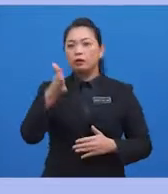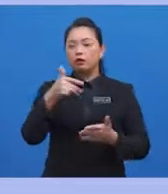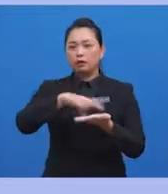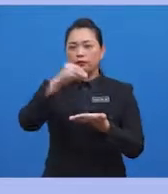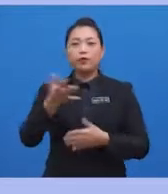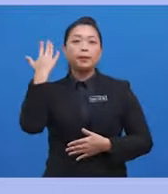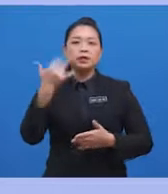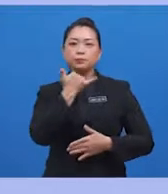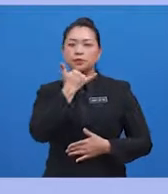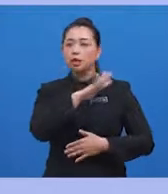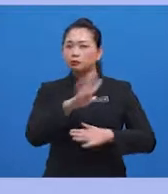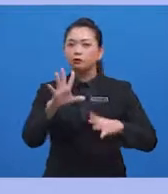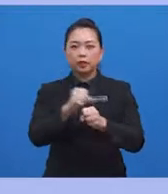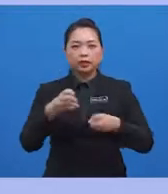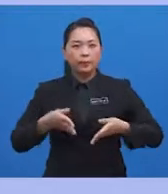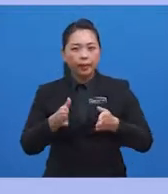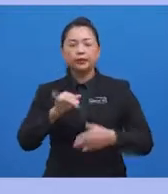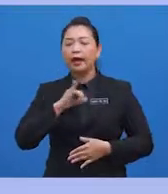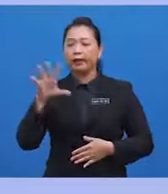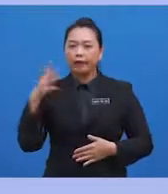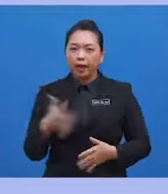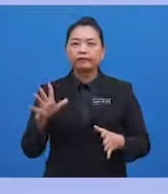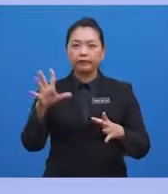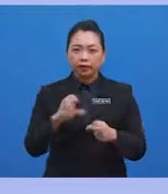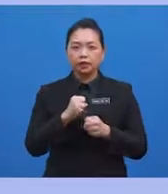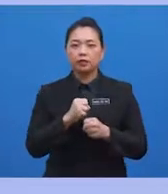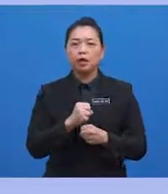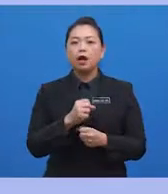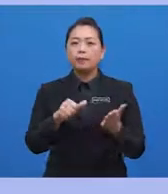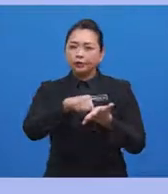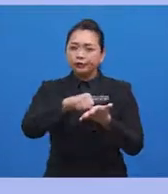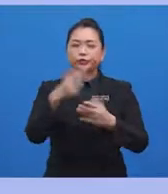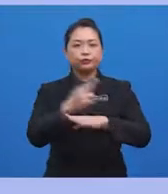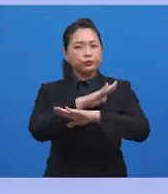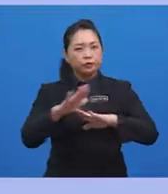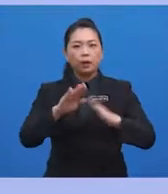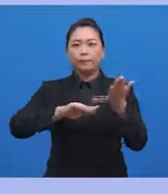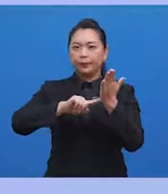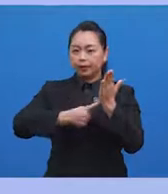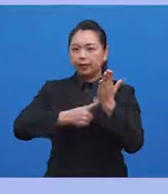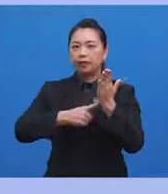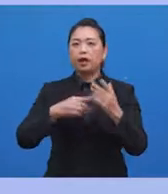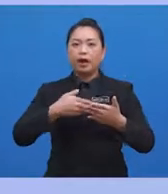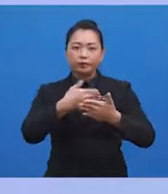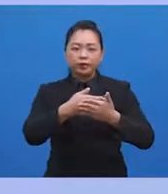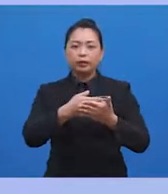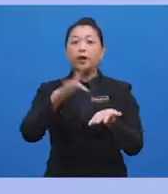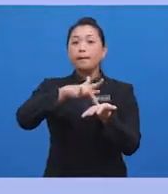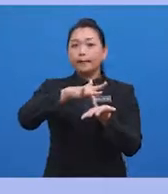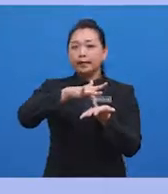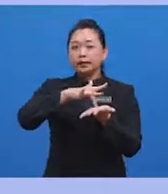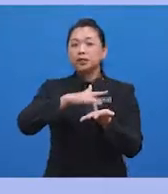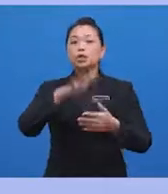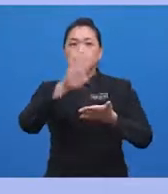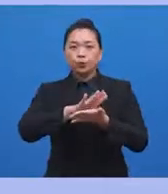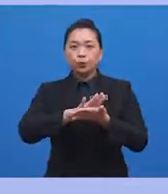mistakes and not take the path I have taken. My drug use did not begin until medical school. I